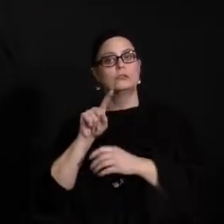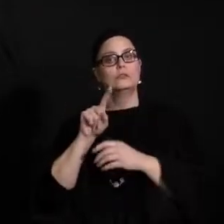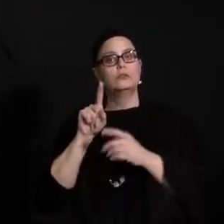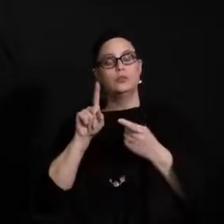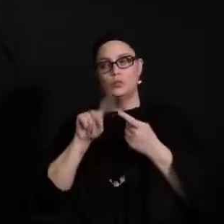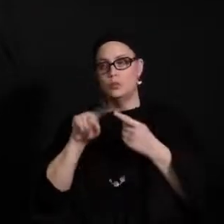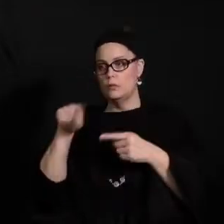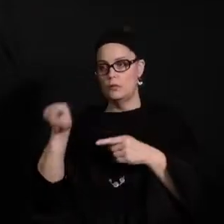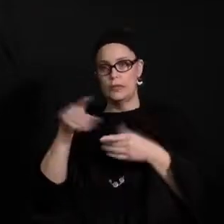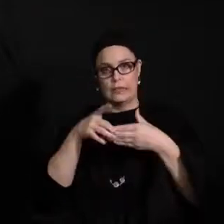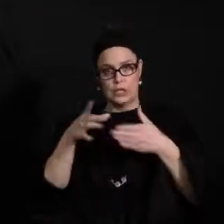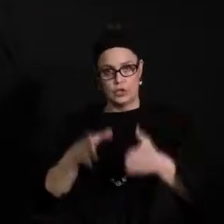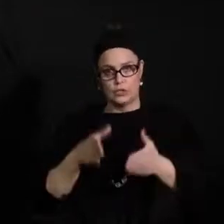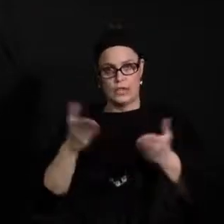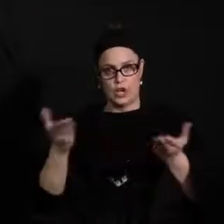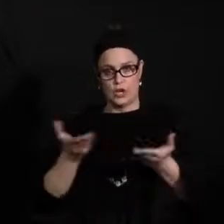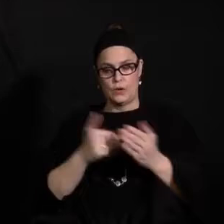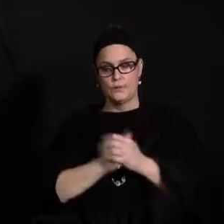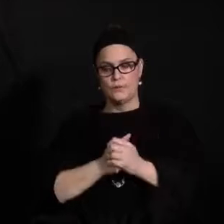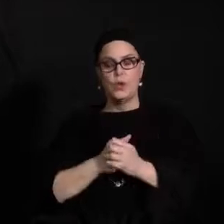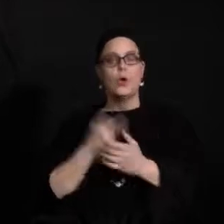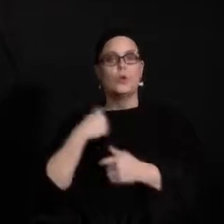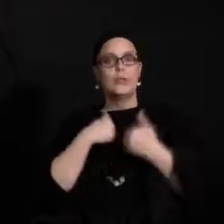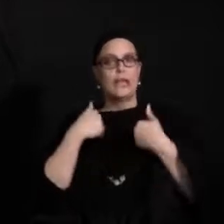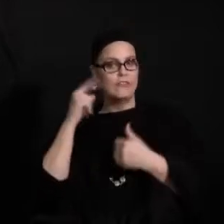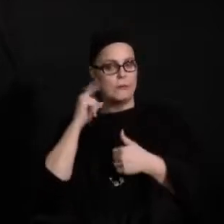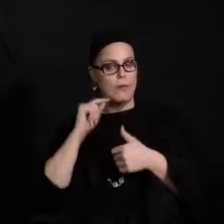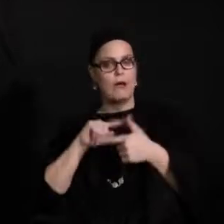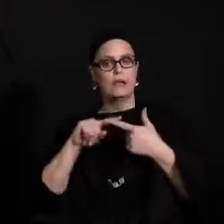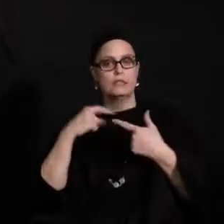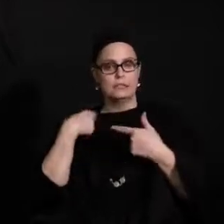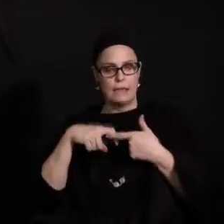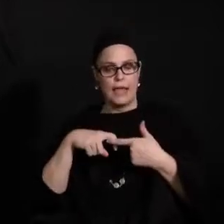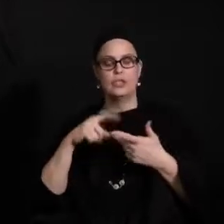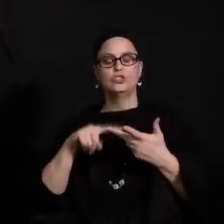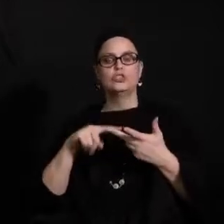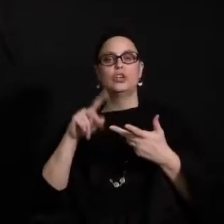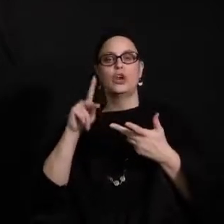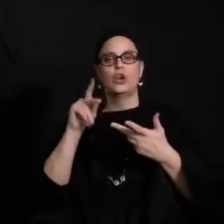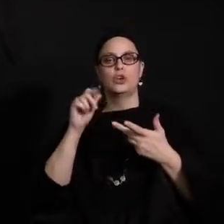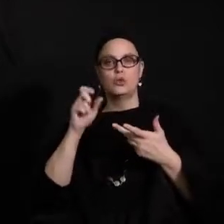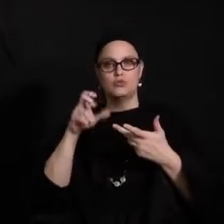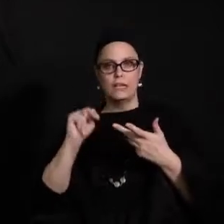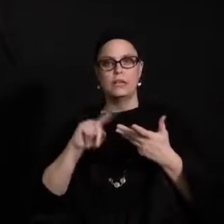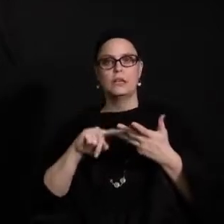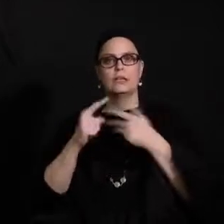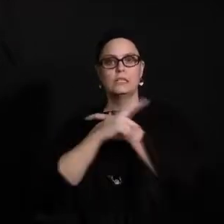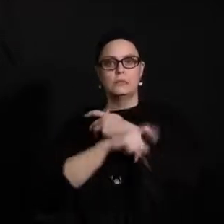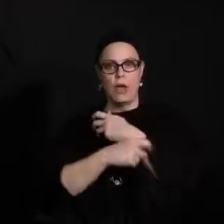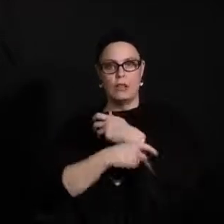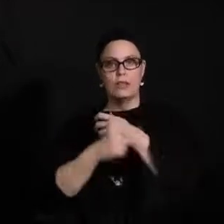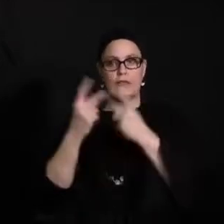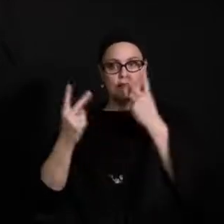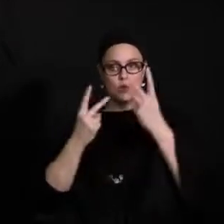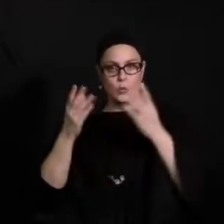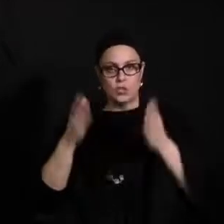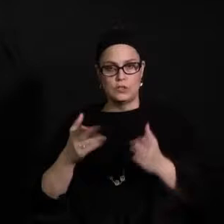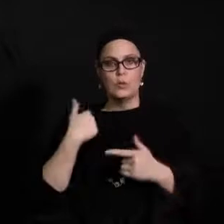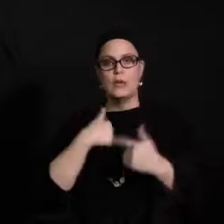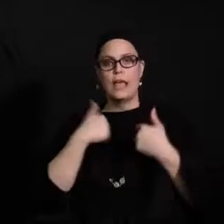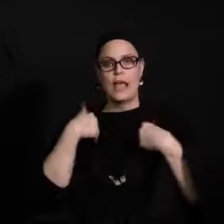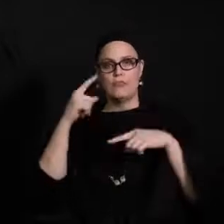Just a note for folks, we have Hmong, Spanish, Korean, and Somali viewers. And so, we do have a